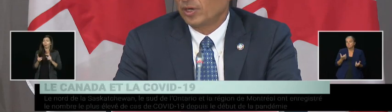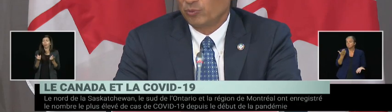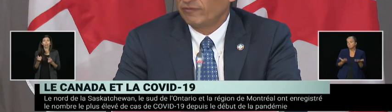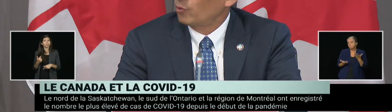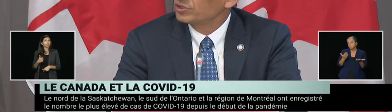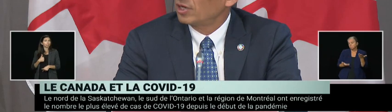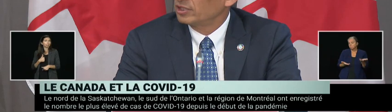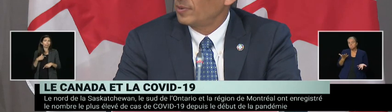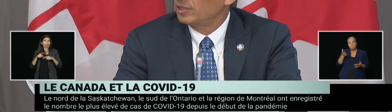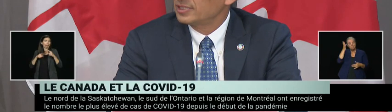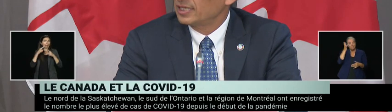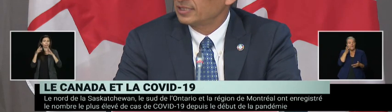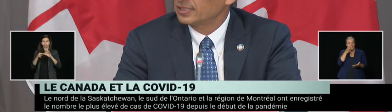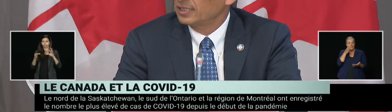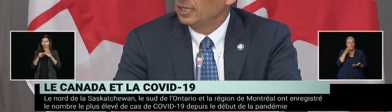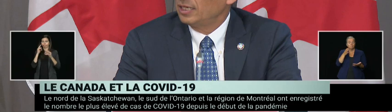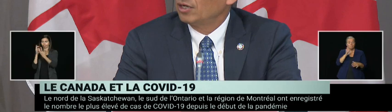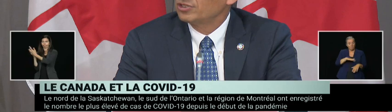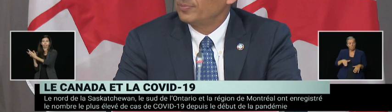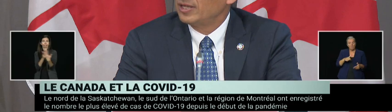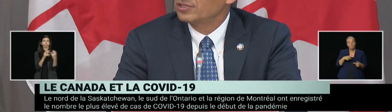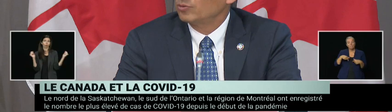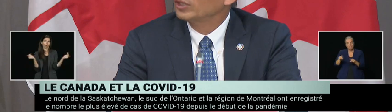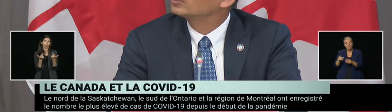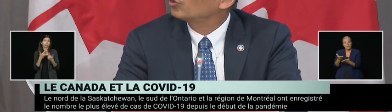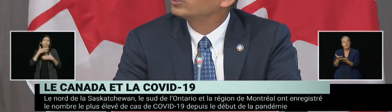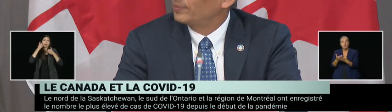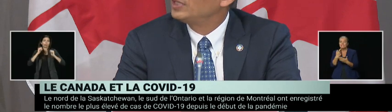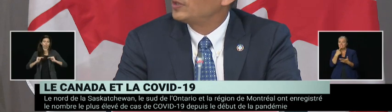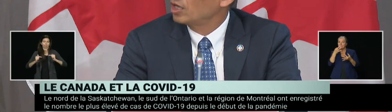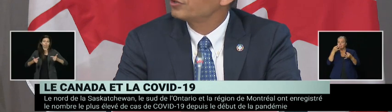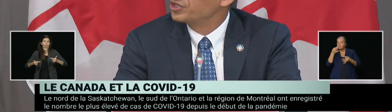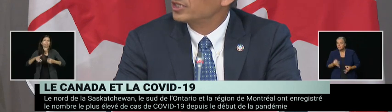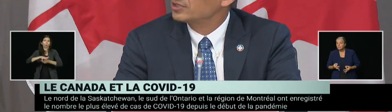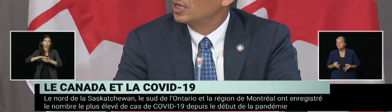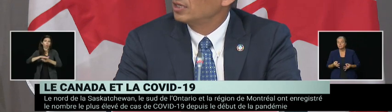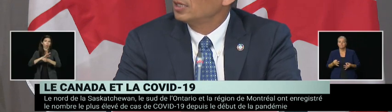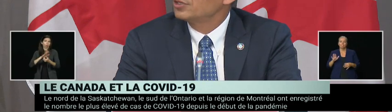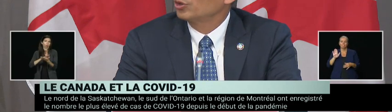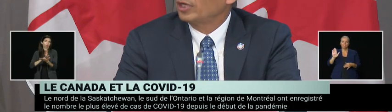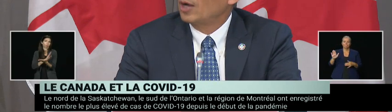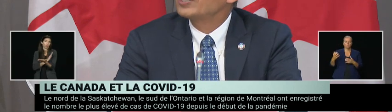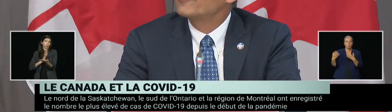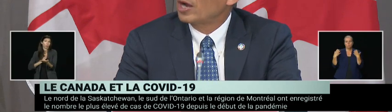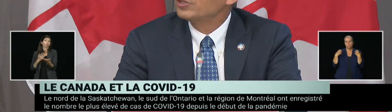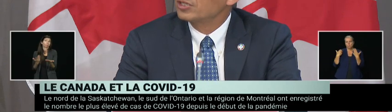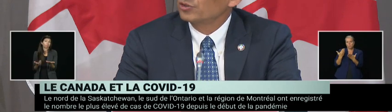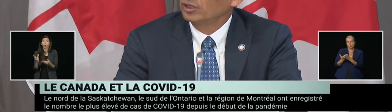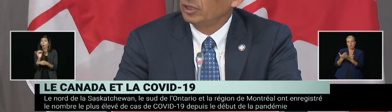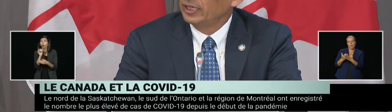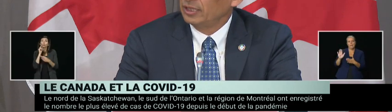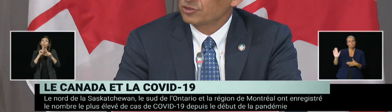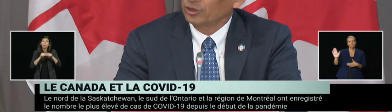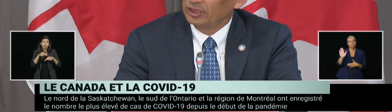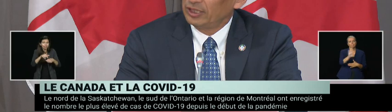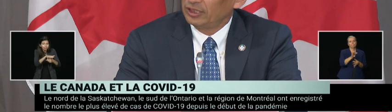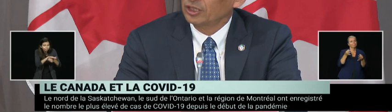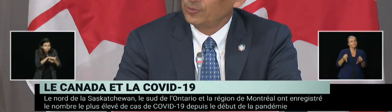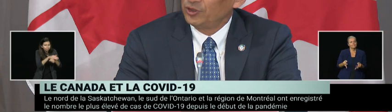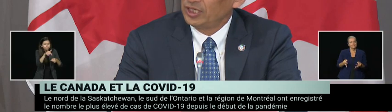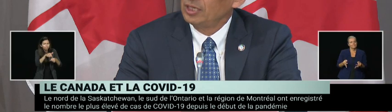the other part we've always talked about is that it also depends on what the local epidemiology is. Certainly how much virus is circulating